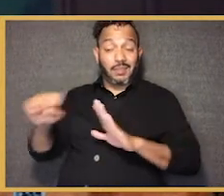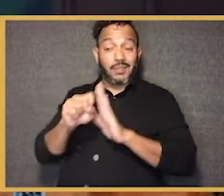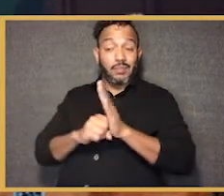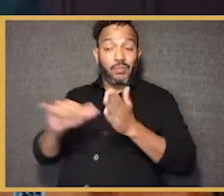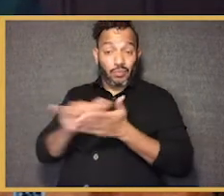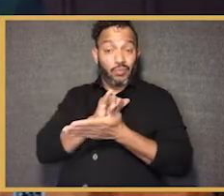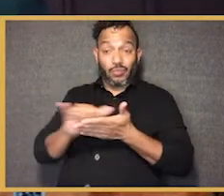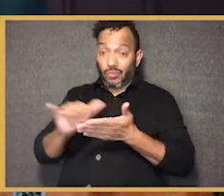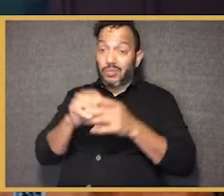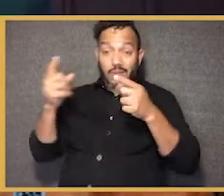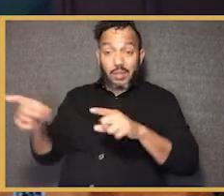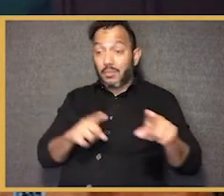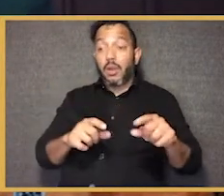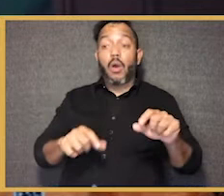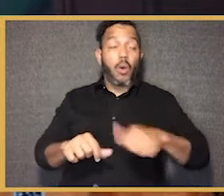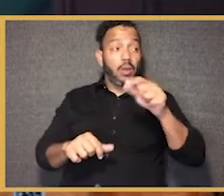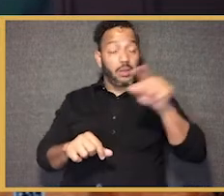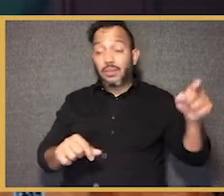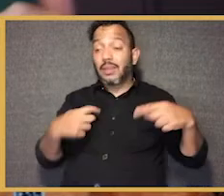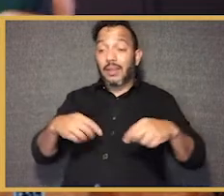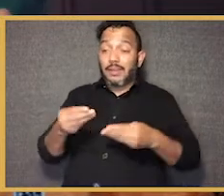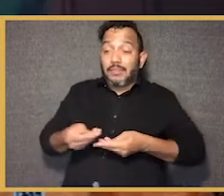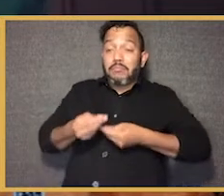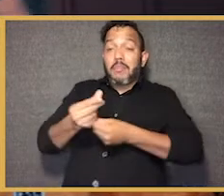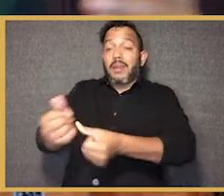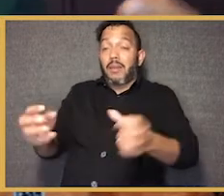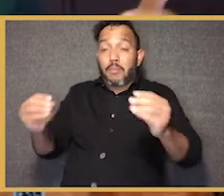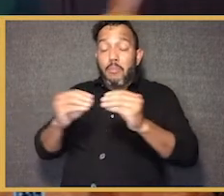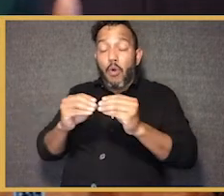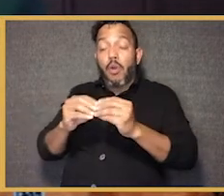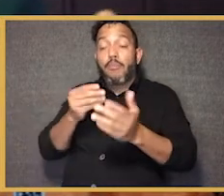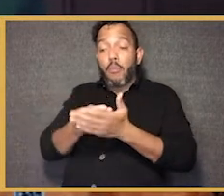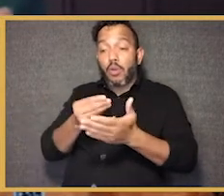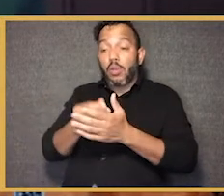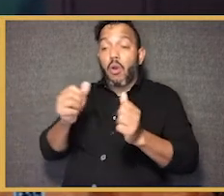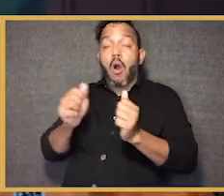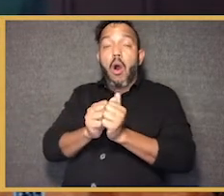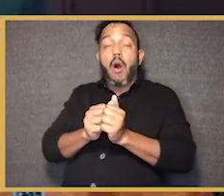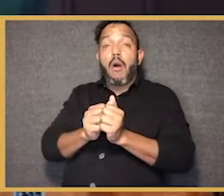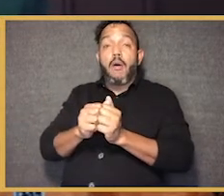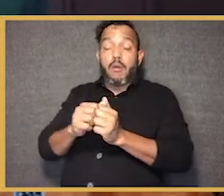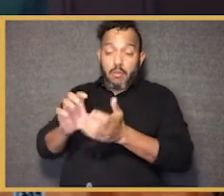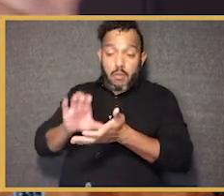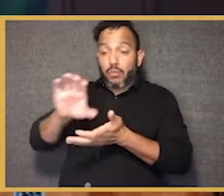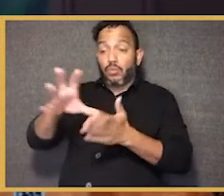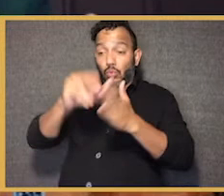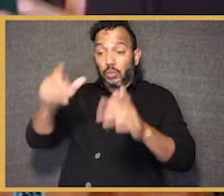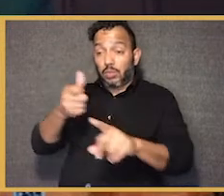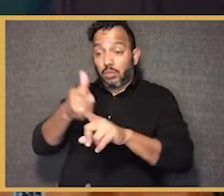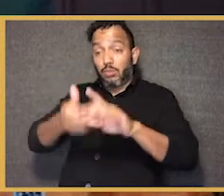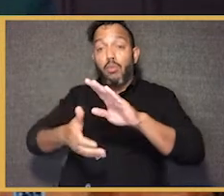the state of New York, as is true in many parts of the country, we're spending significantly more on the students who are